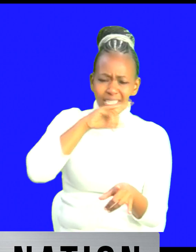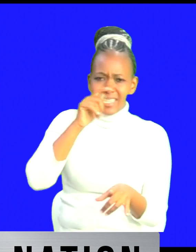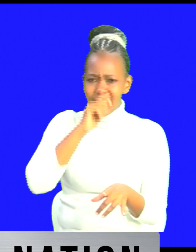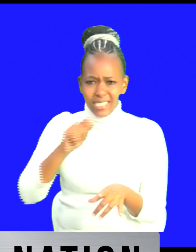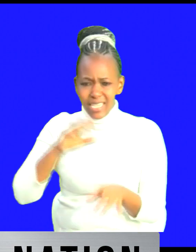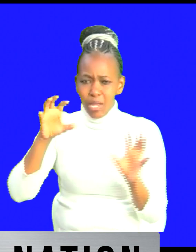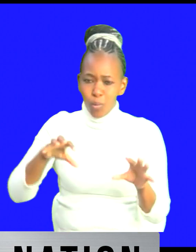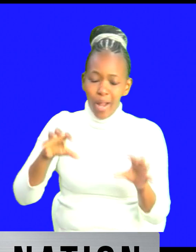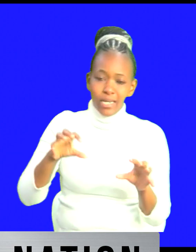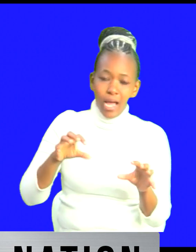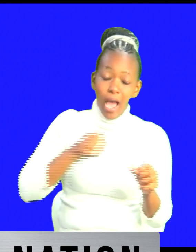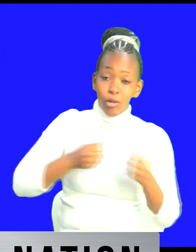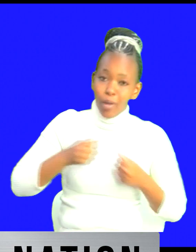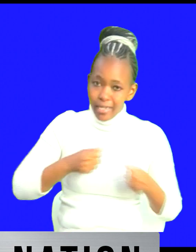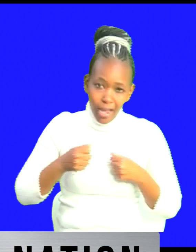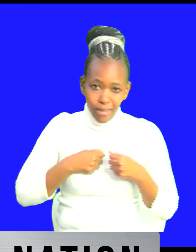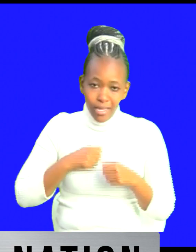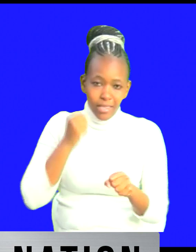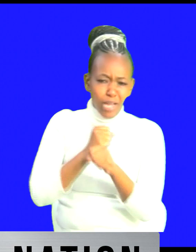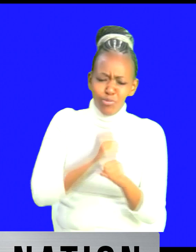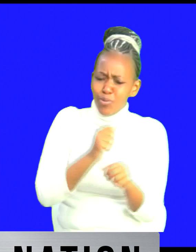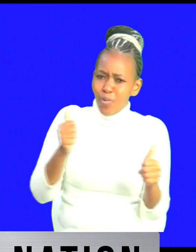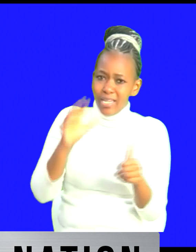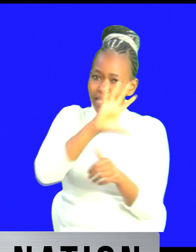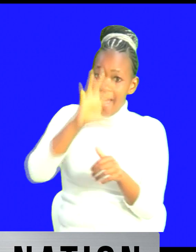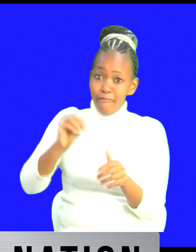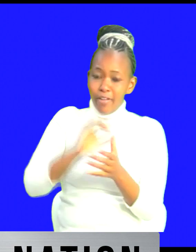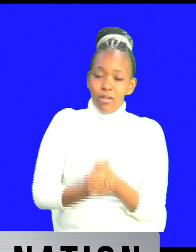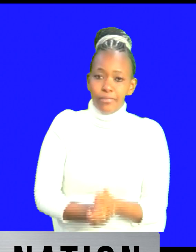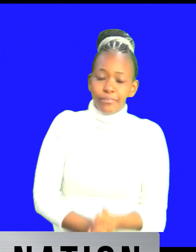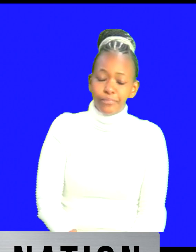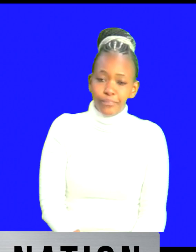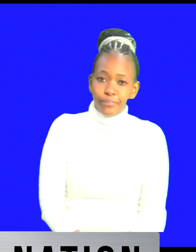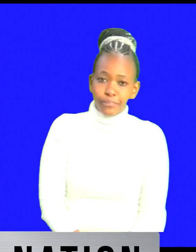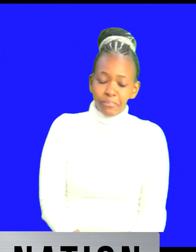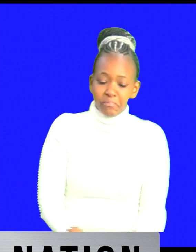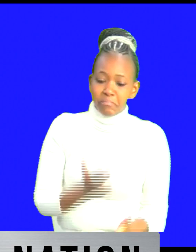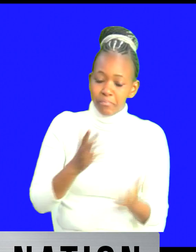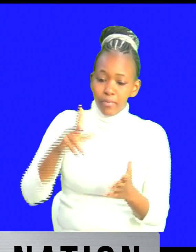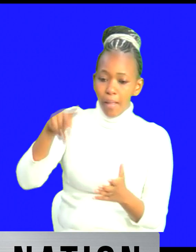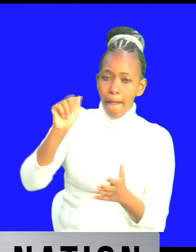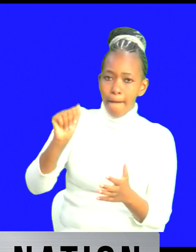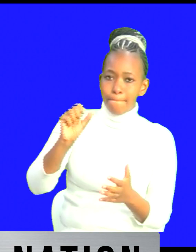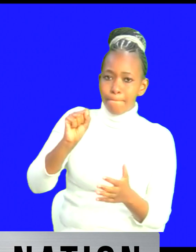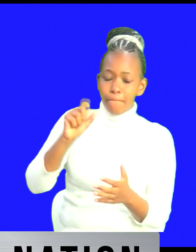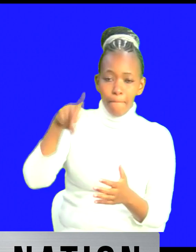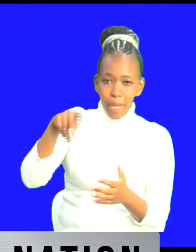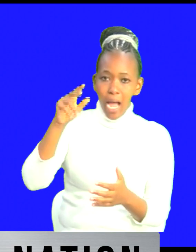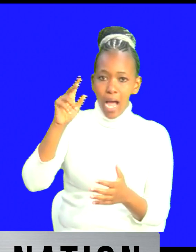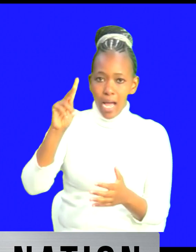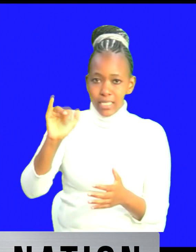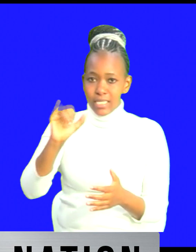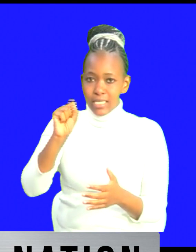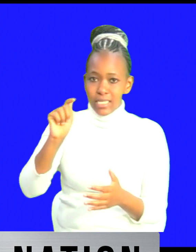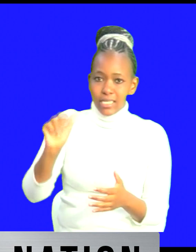very well in africa here we should have uh looked for those some pakistani football fans may be watching you and you know they